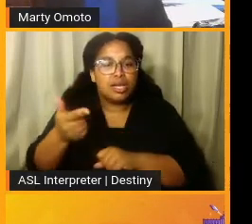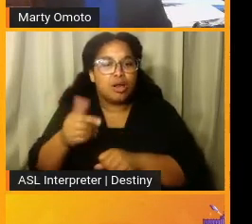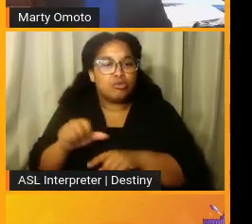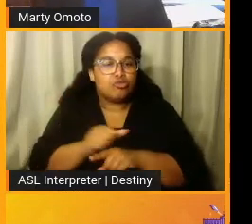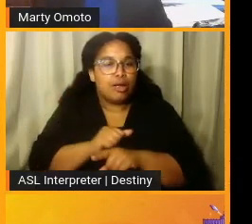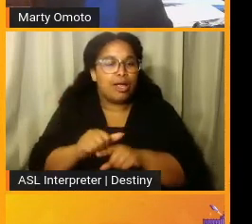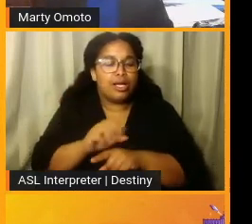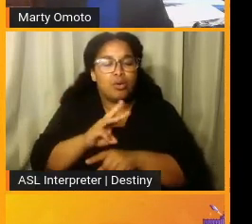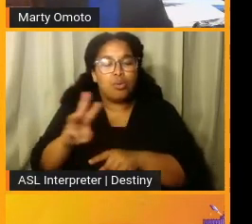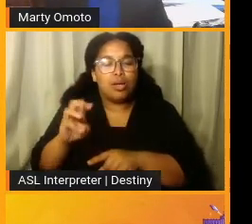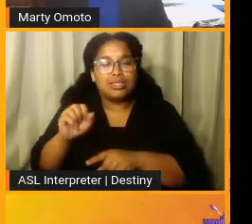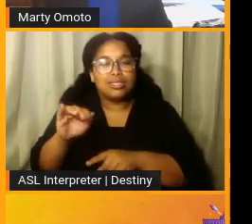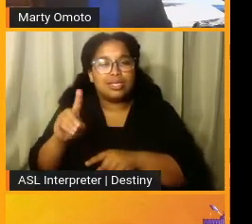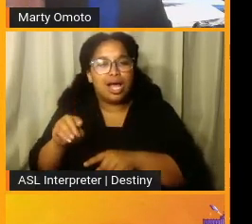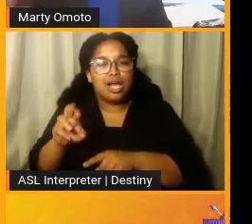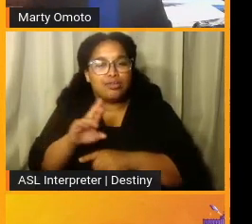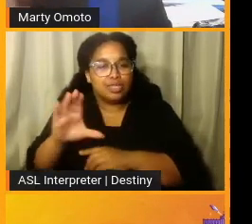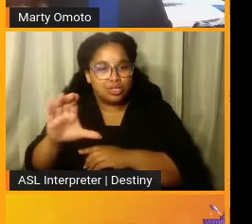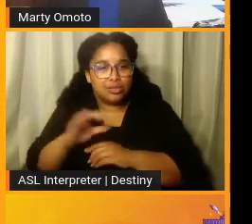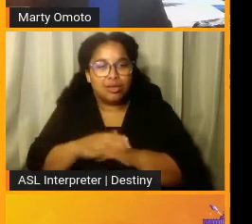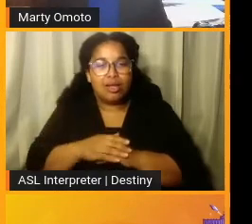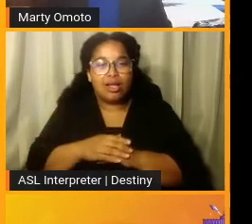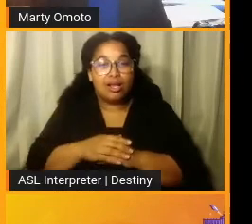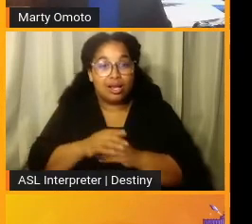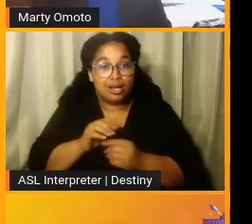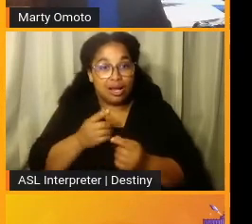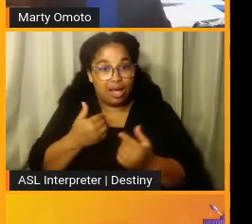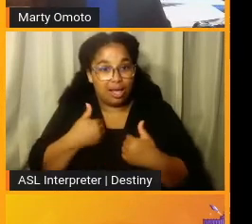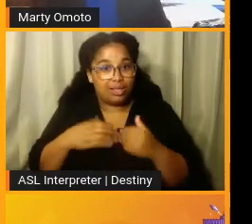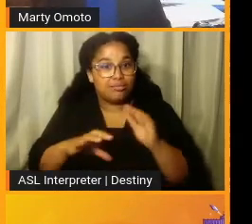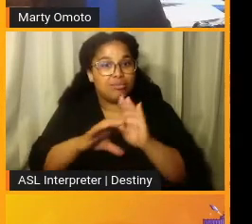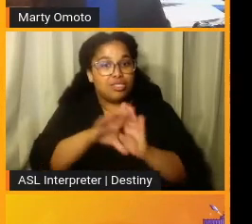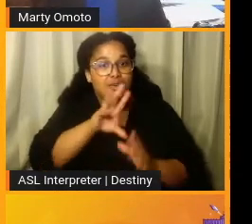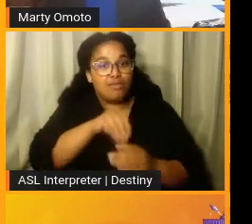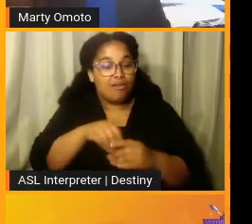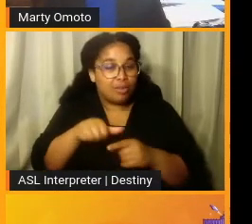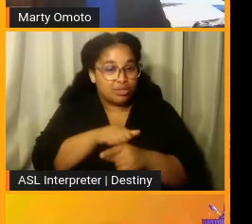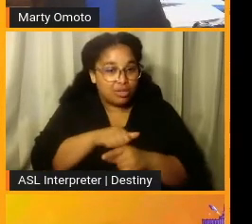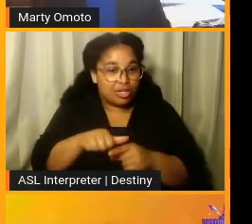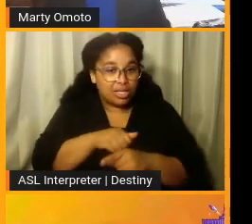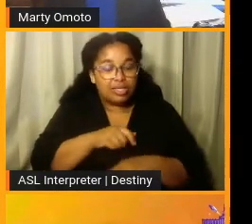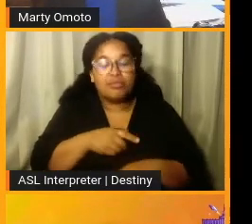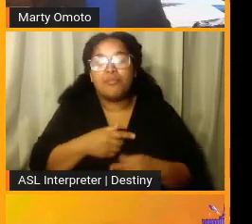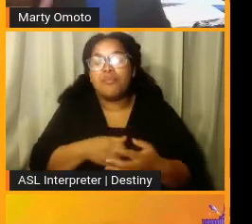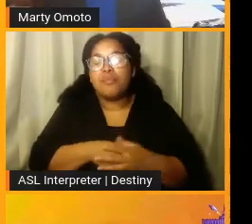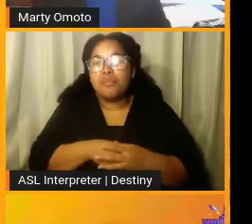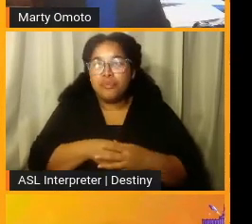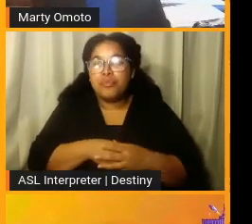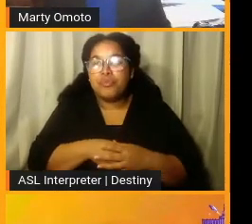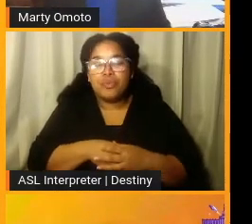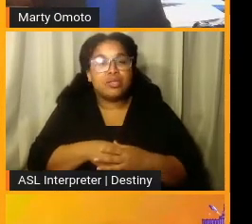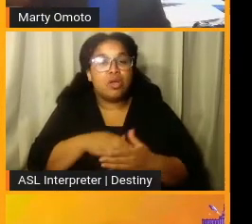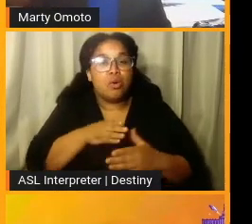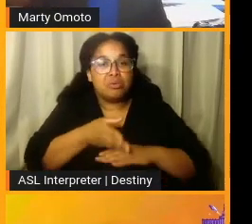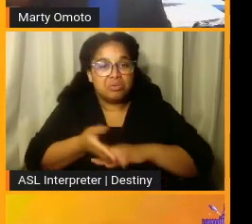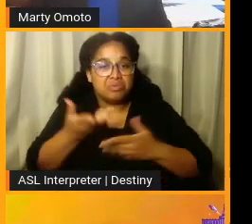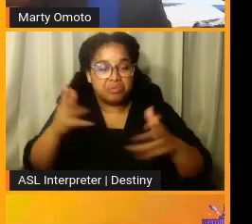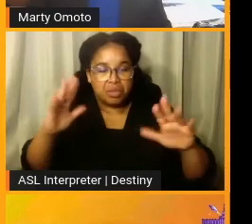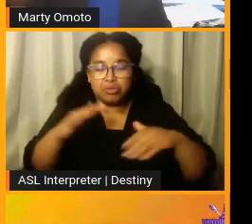at Westside Regional Center. And I actually had this picture as part of my training. And after I was over,